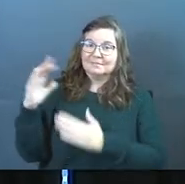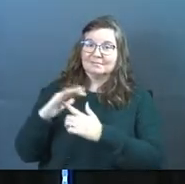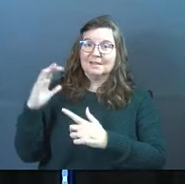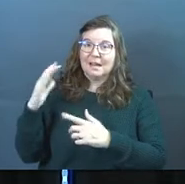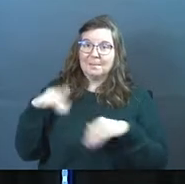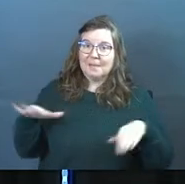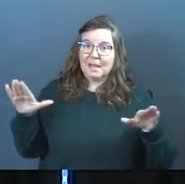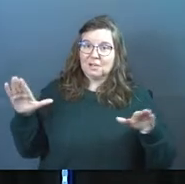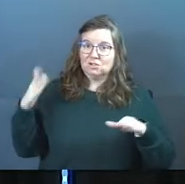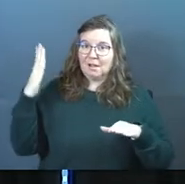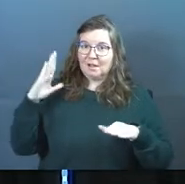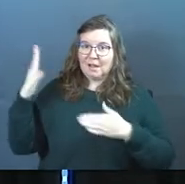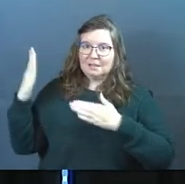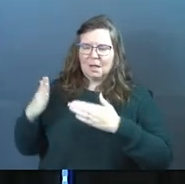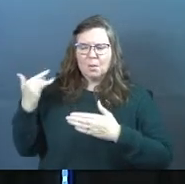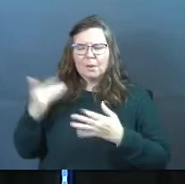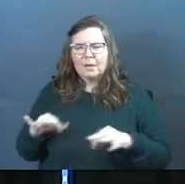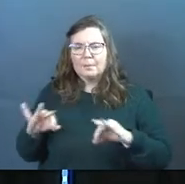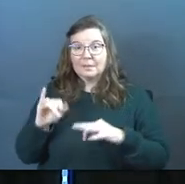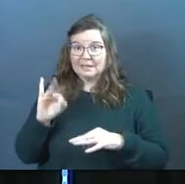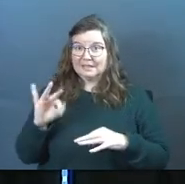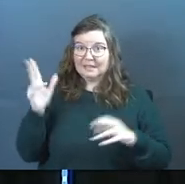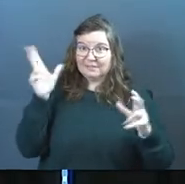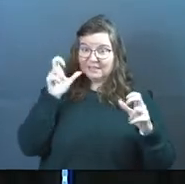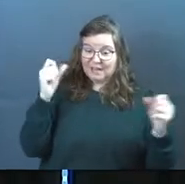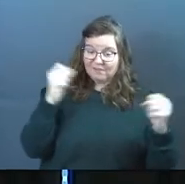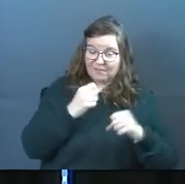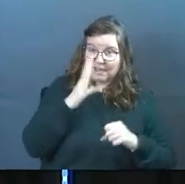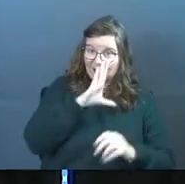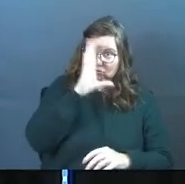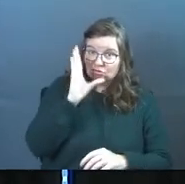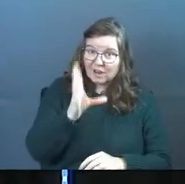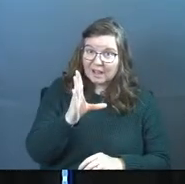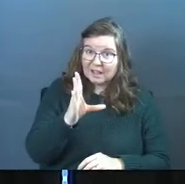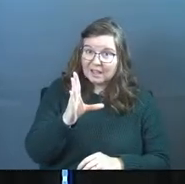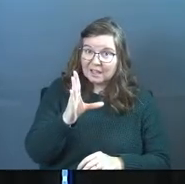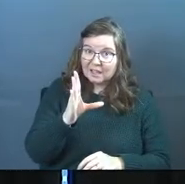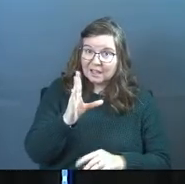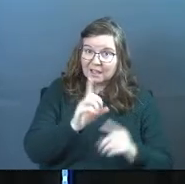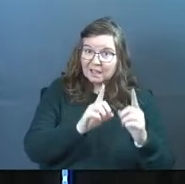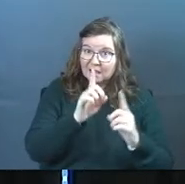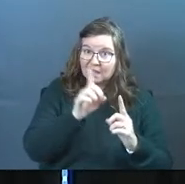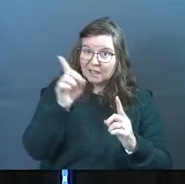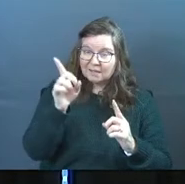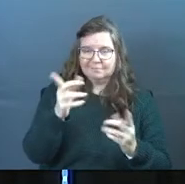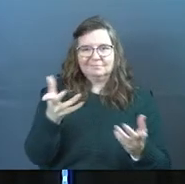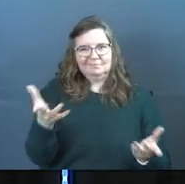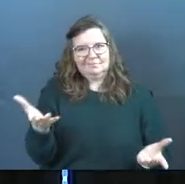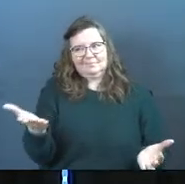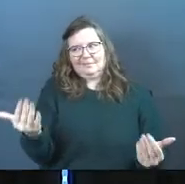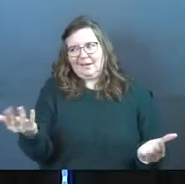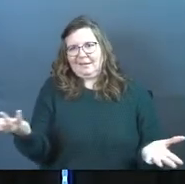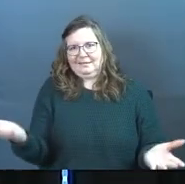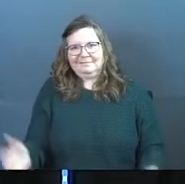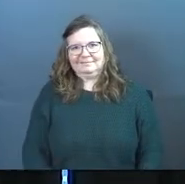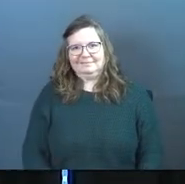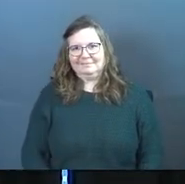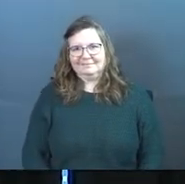side. Why is that important? Because if Satan would fight God directly, come on somebody.